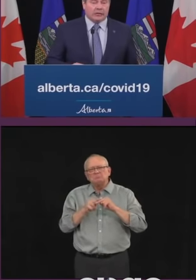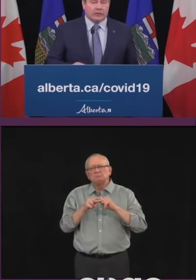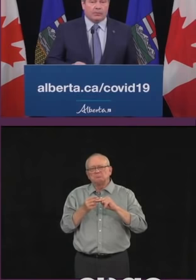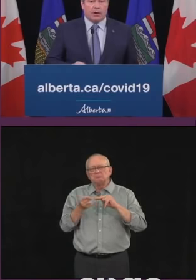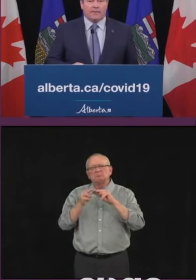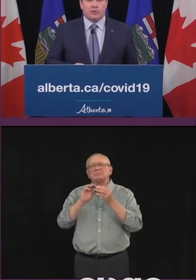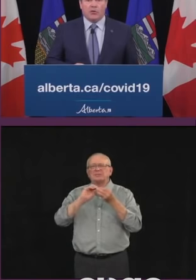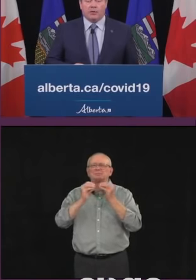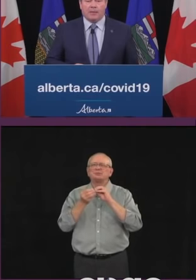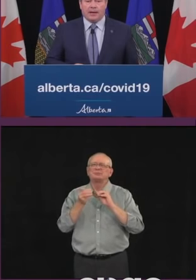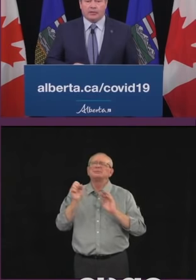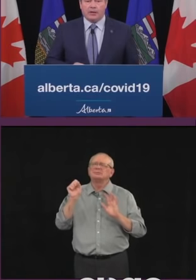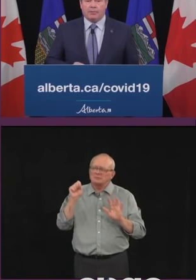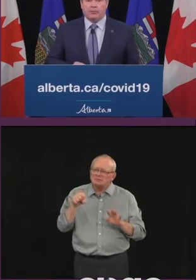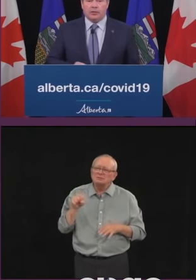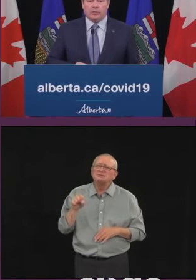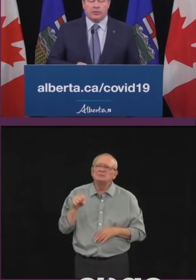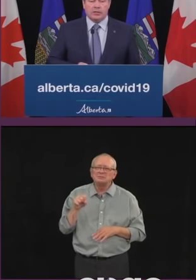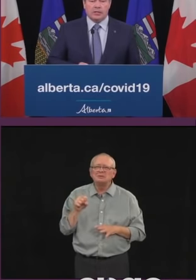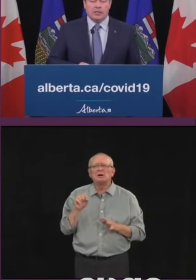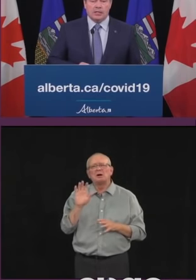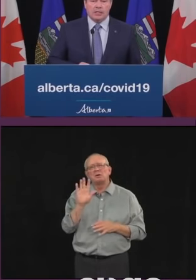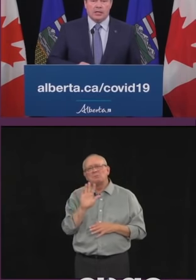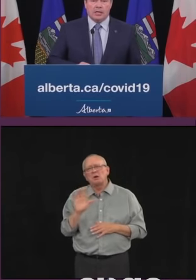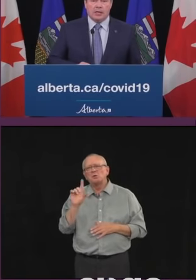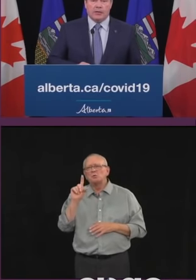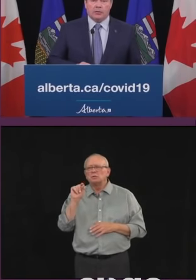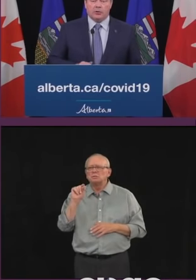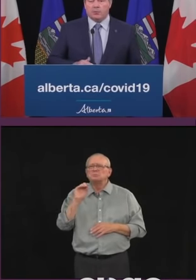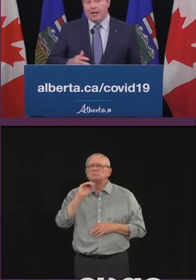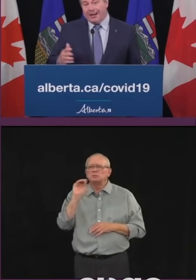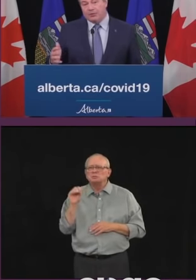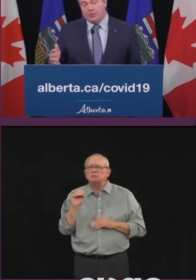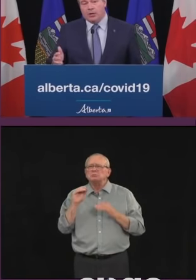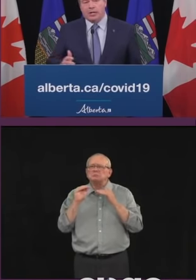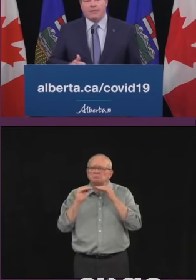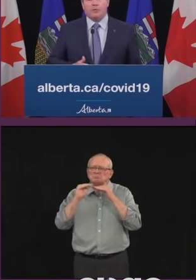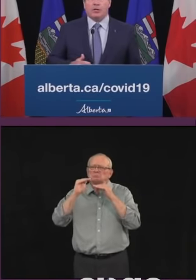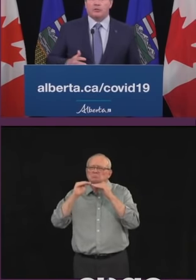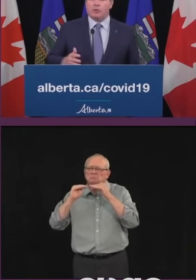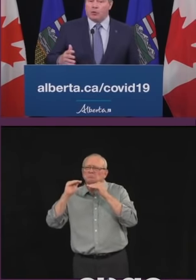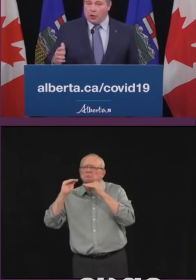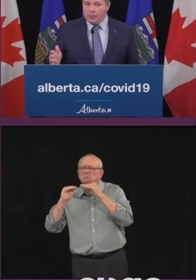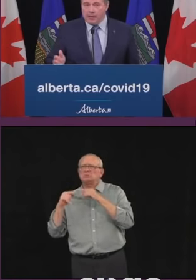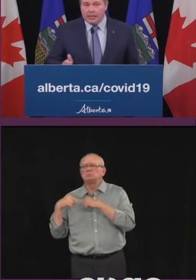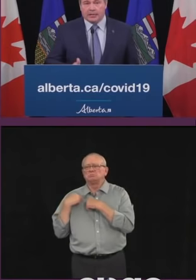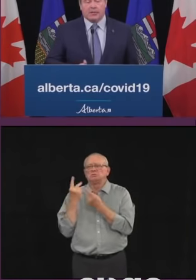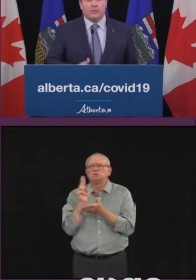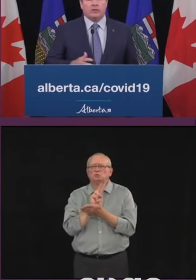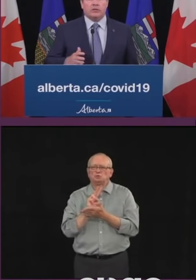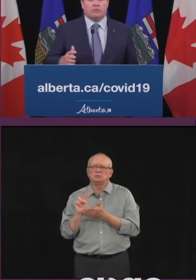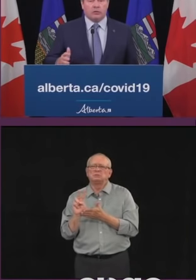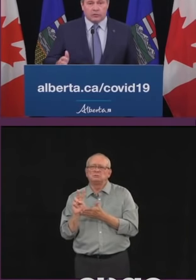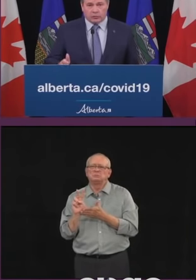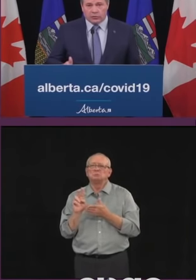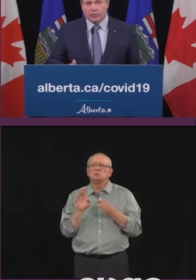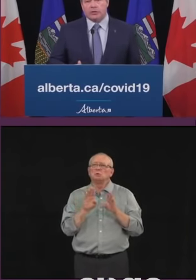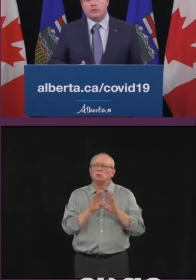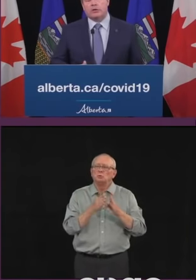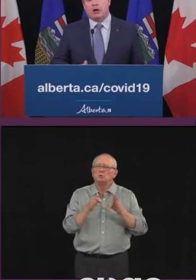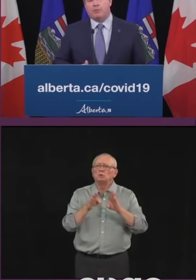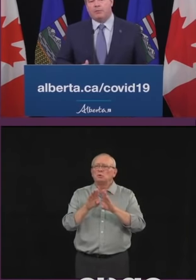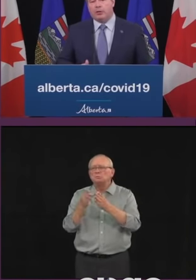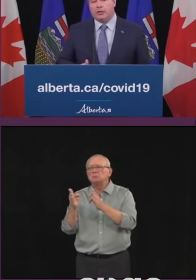active cases in the province over the past couple of weeks. This was perhaps somewhat inevitable as we reopened many activities and reduced